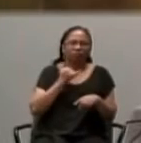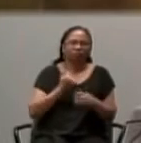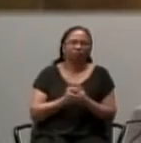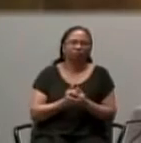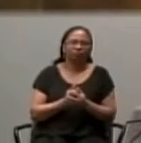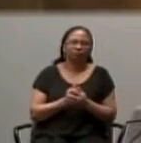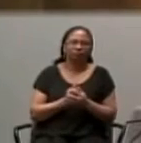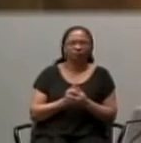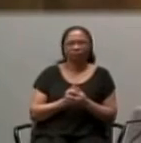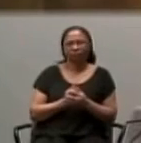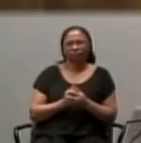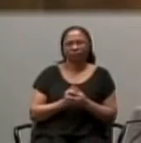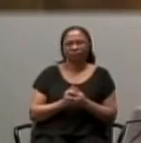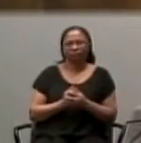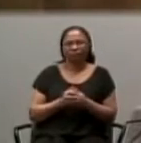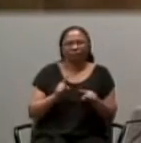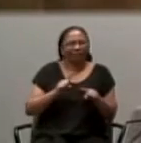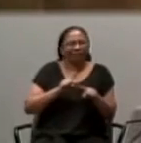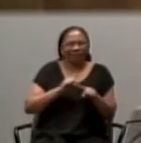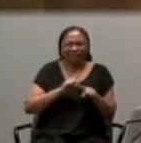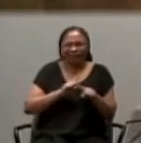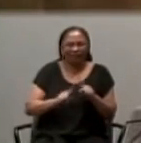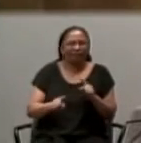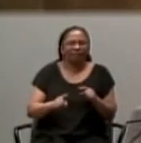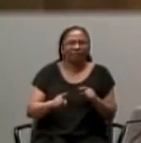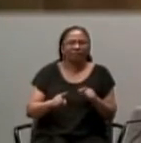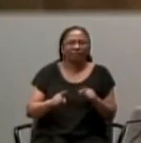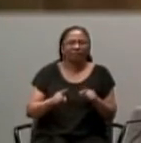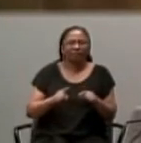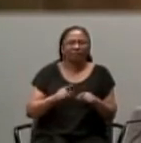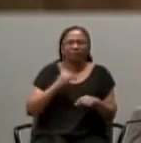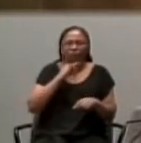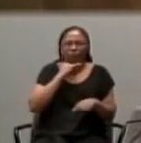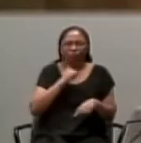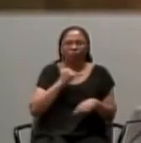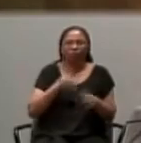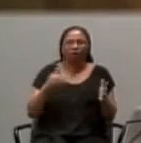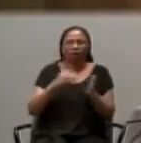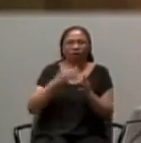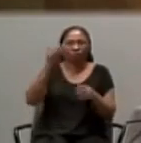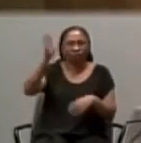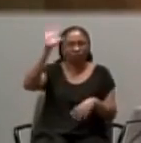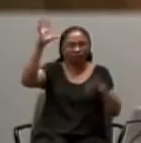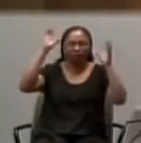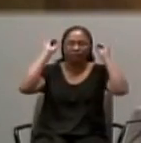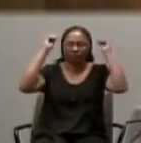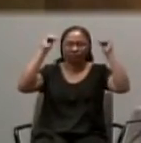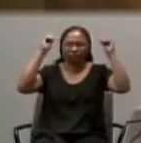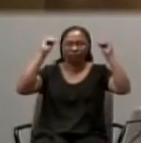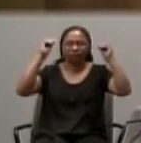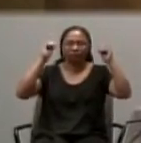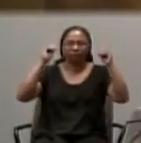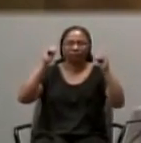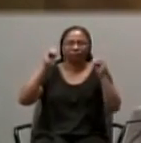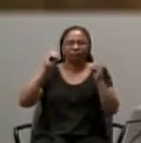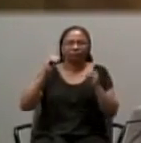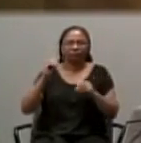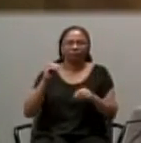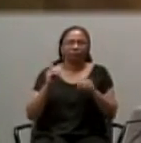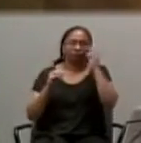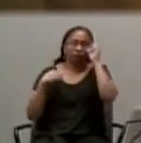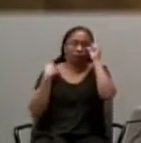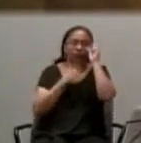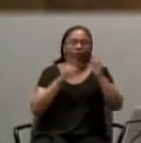Because, It cannot meet, The demands, Of, That doctrine, Of that particular, Understanding,